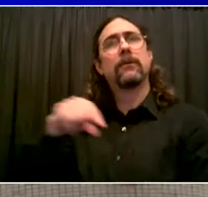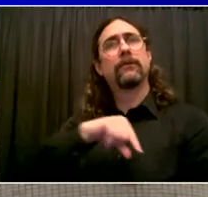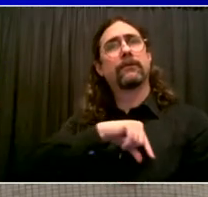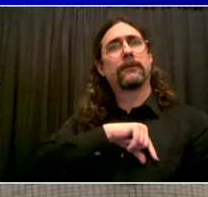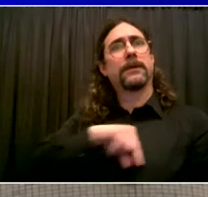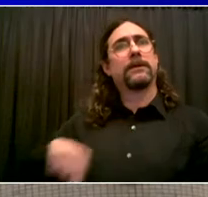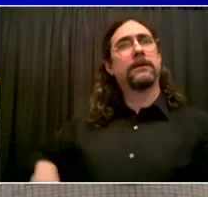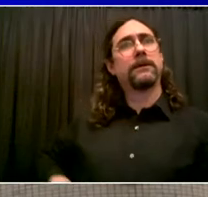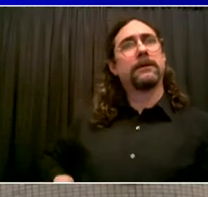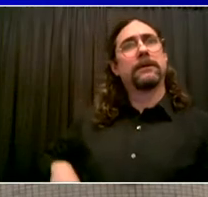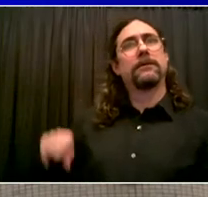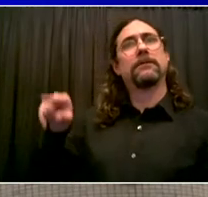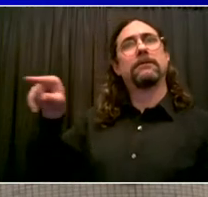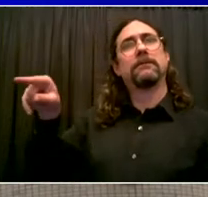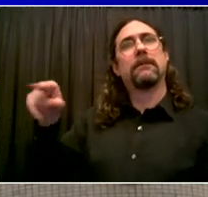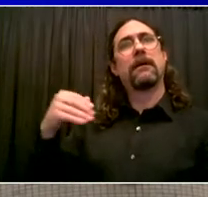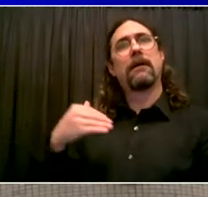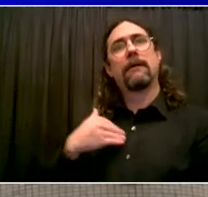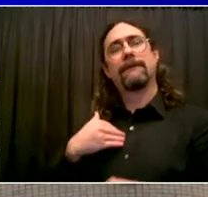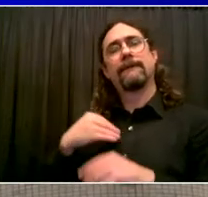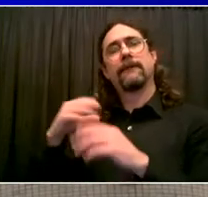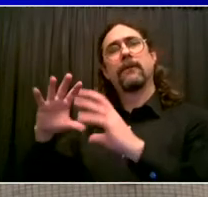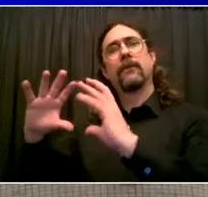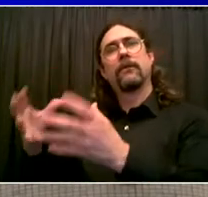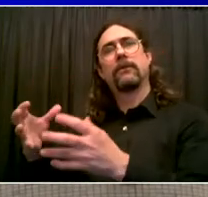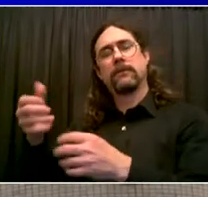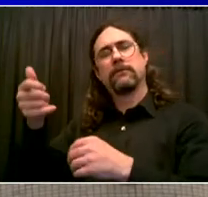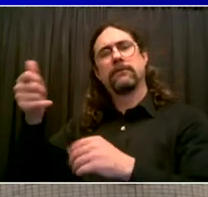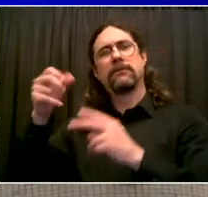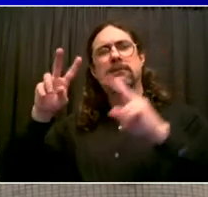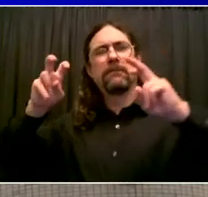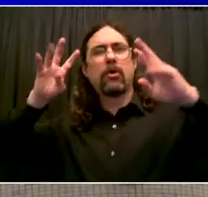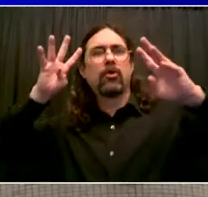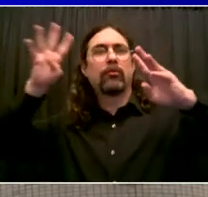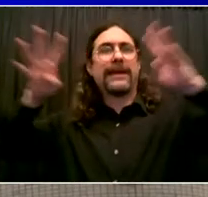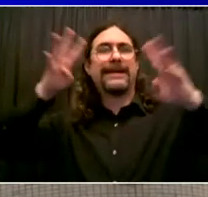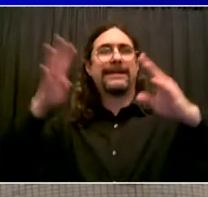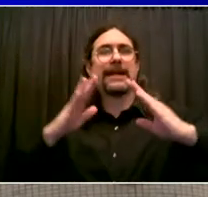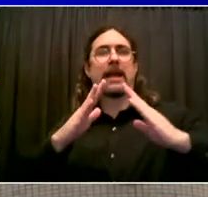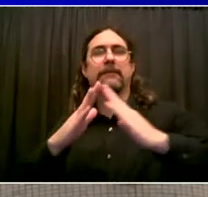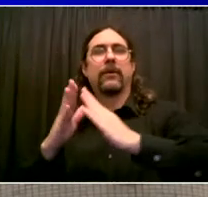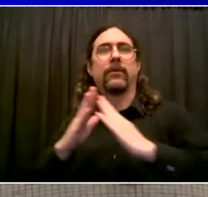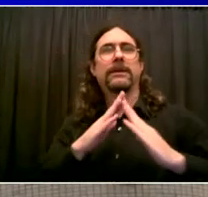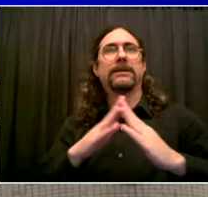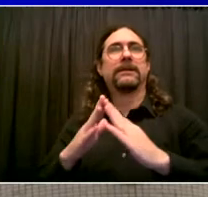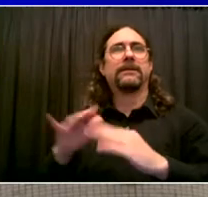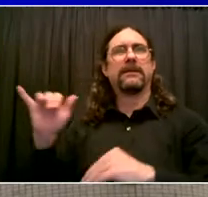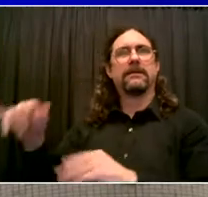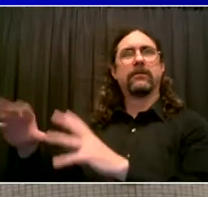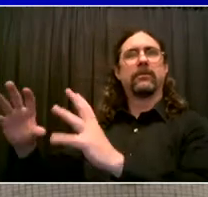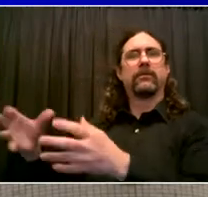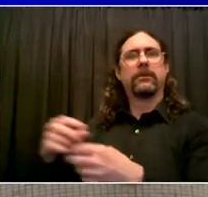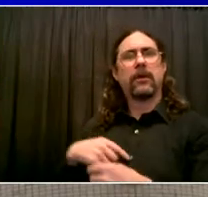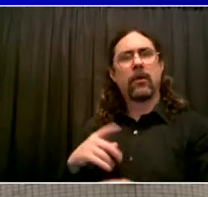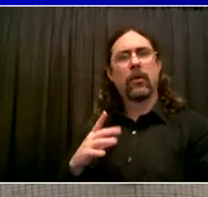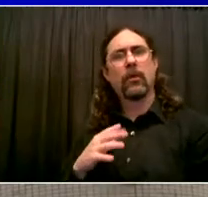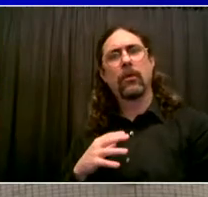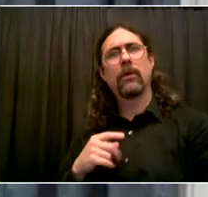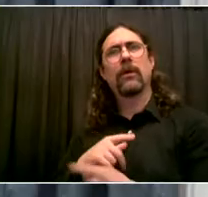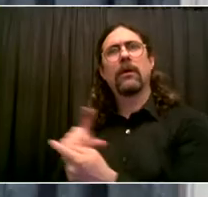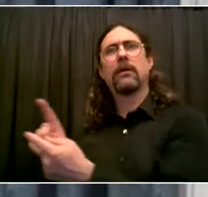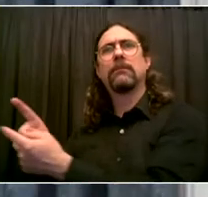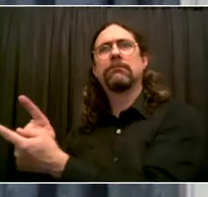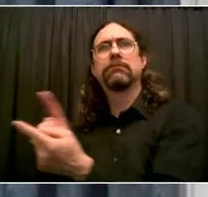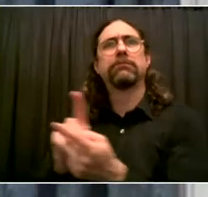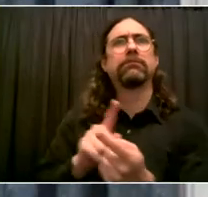staff, and I am always impressed with the extraordinary number of volunteers who show up day after day